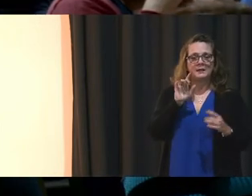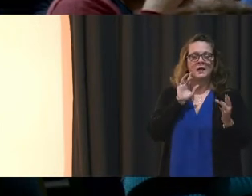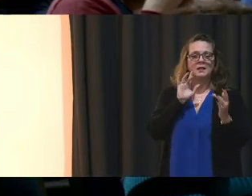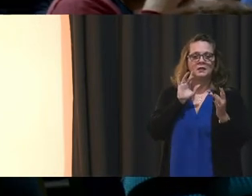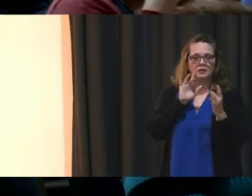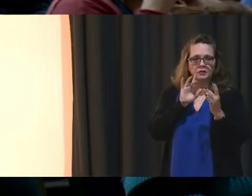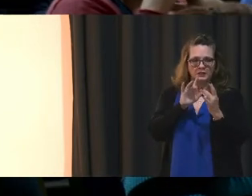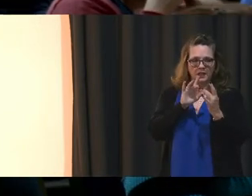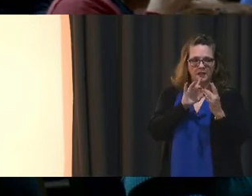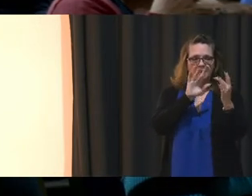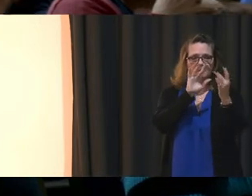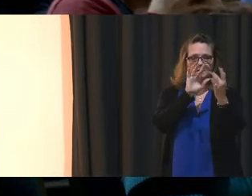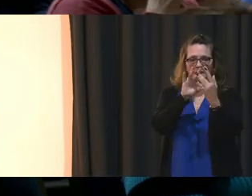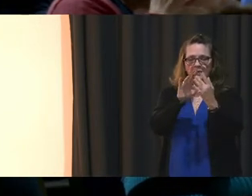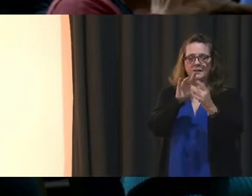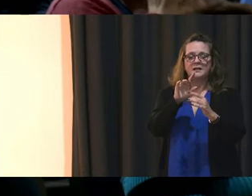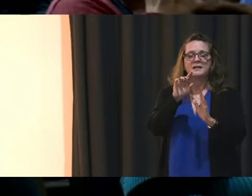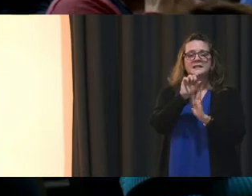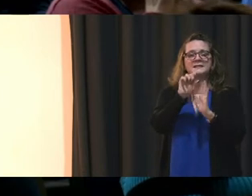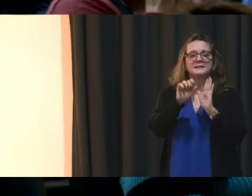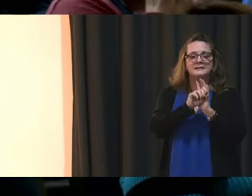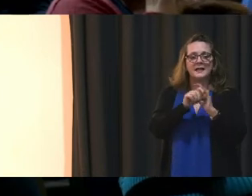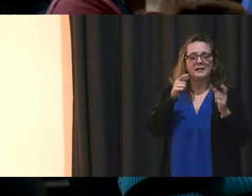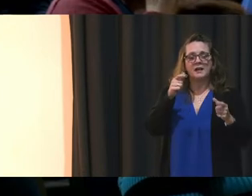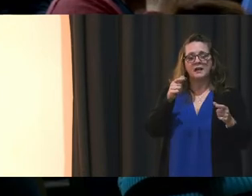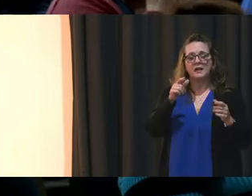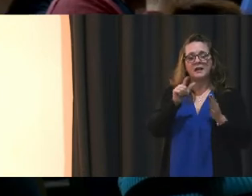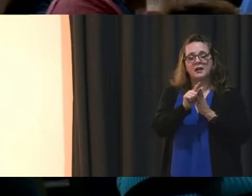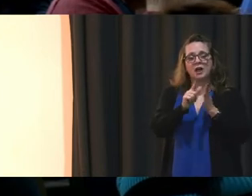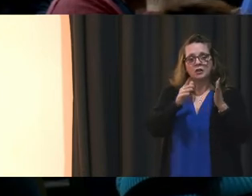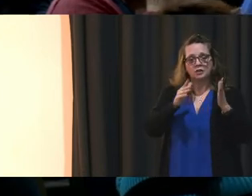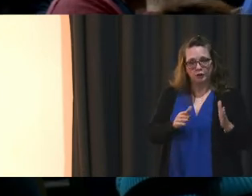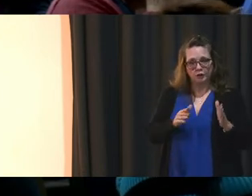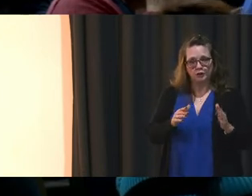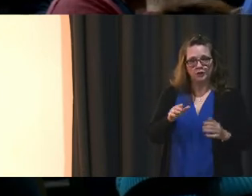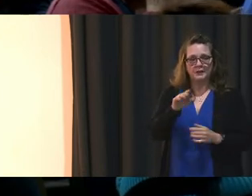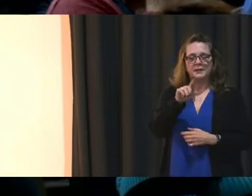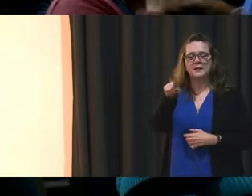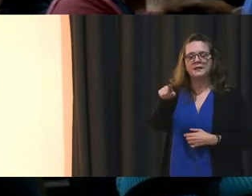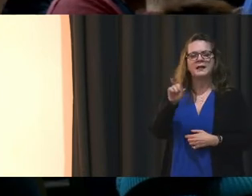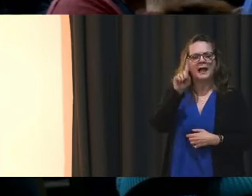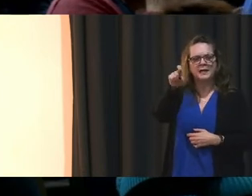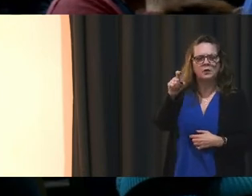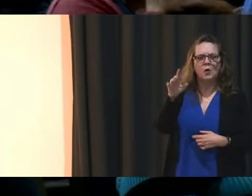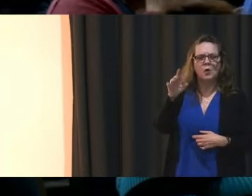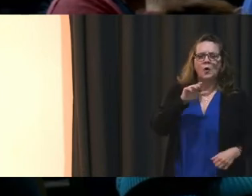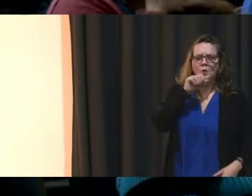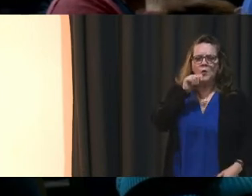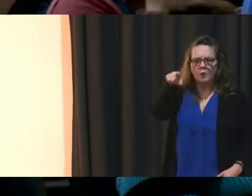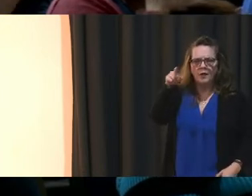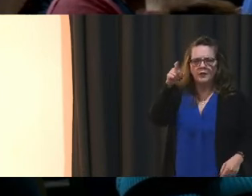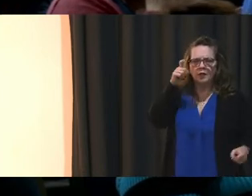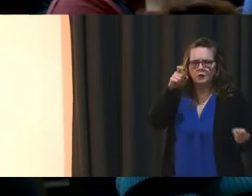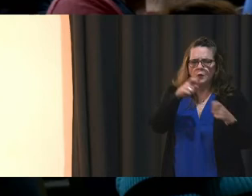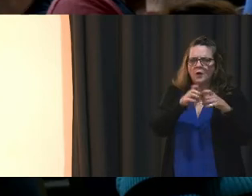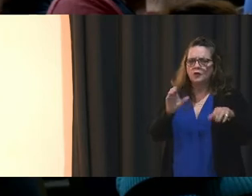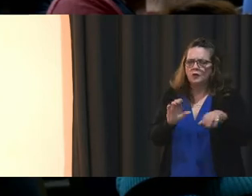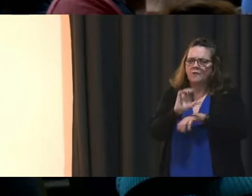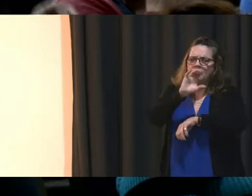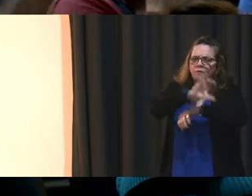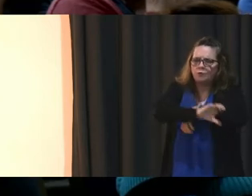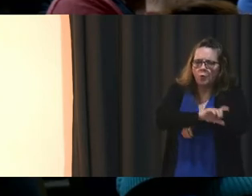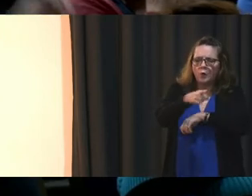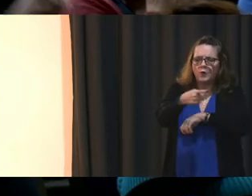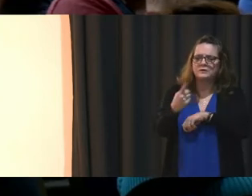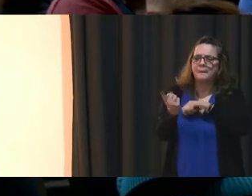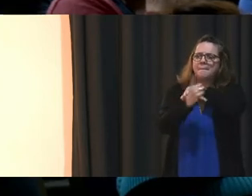reach out to the state's attorney, Aisha Brave Boy, and say, why are you not dealing, why are you not enforcing the truancy